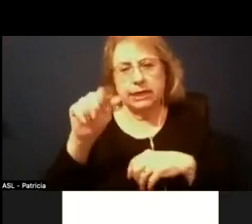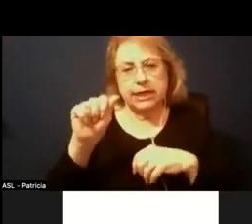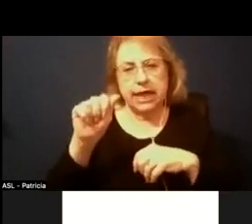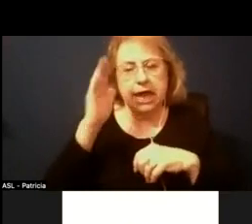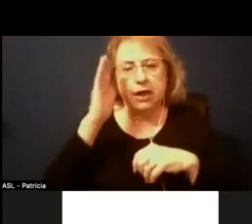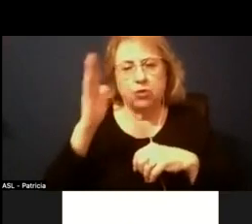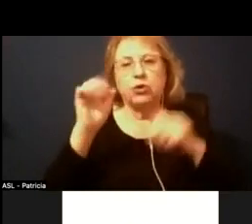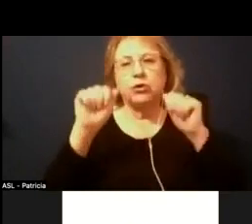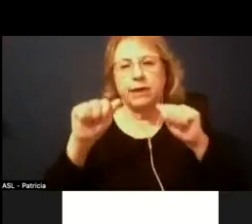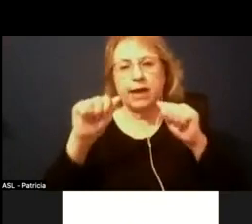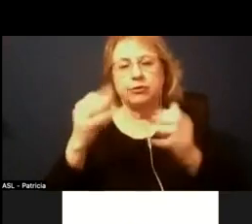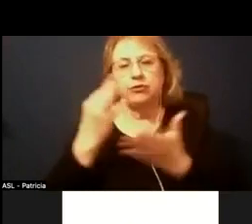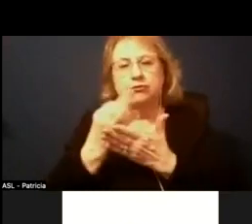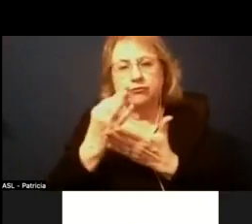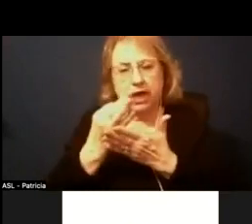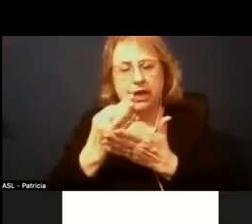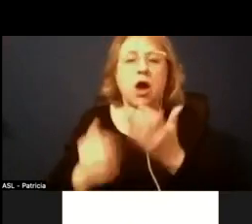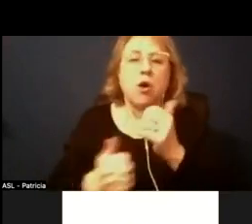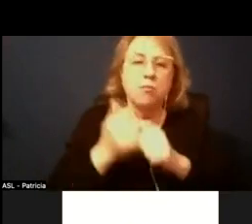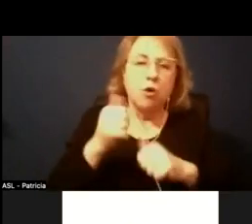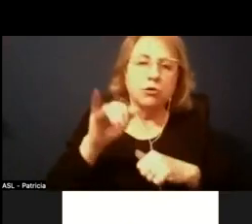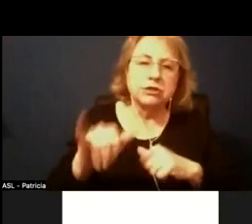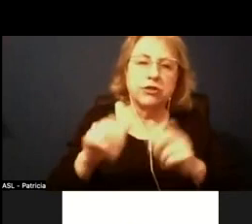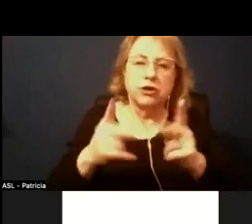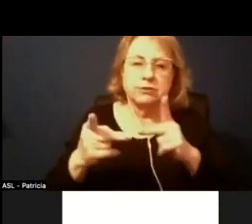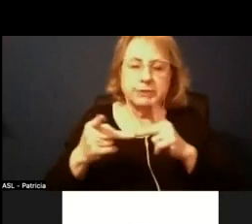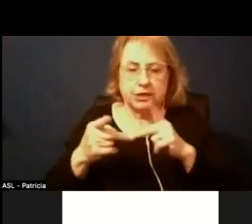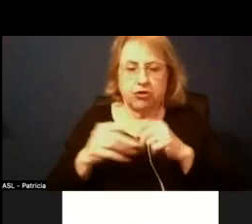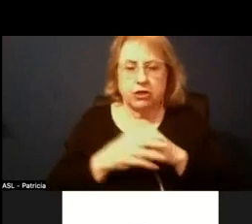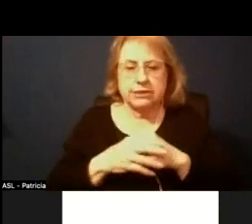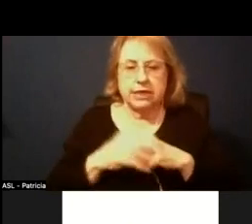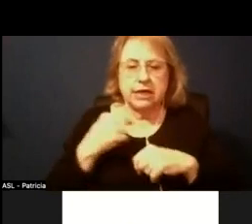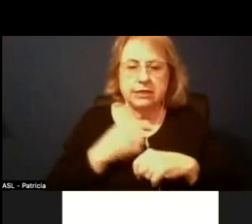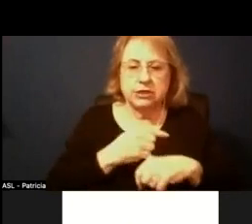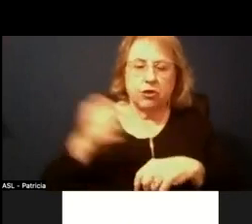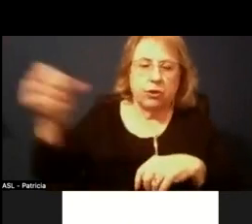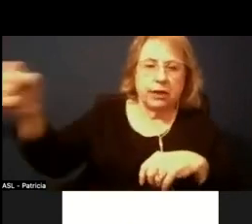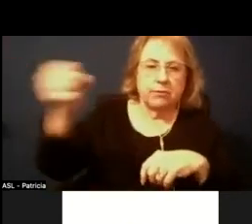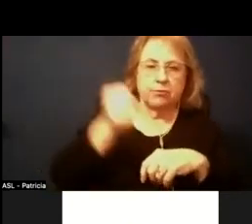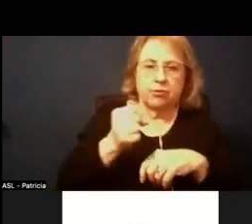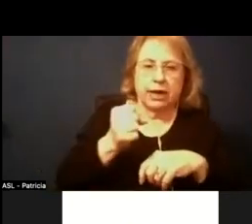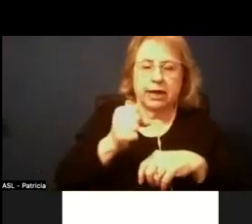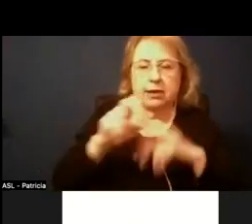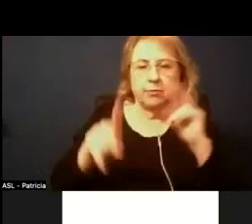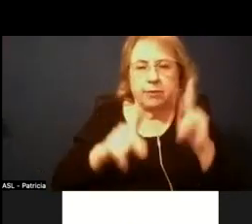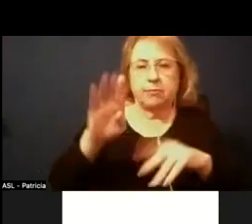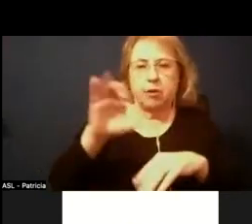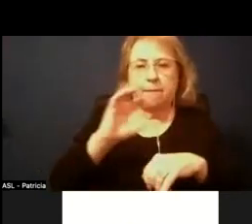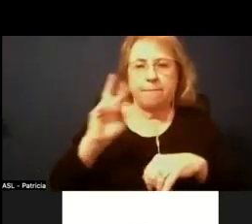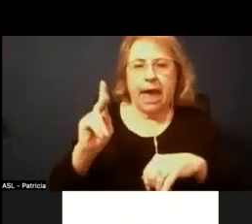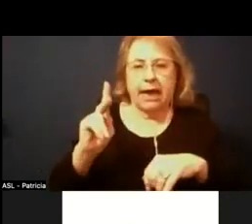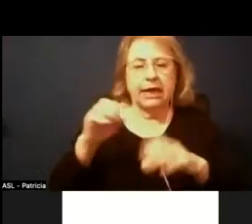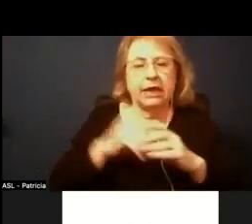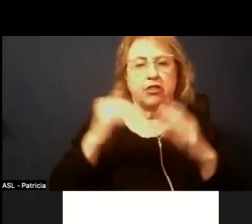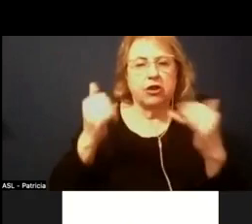the majority of positions um and so that we can go ahead and bring people back in their current um assignment